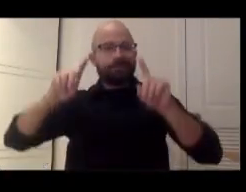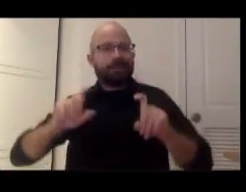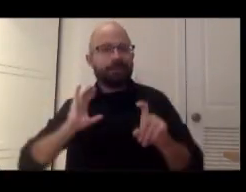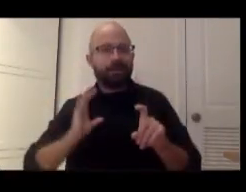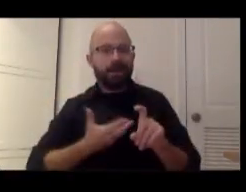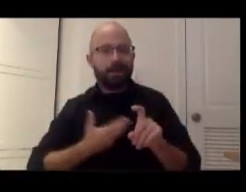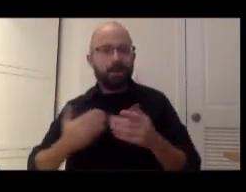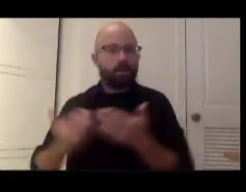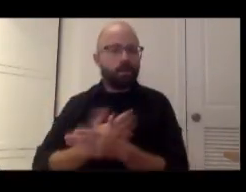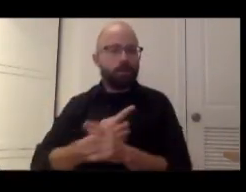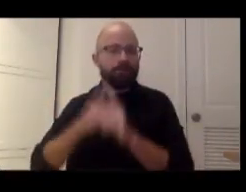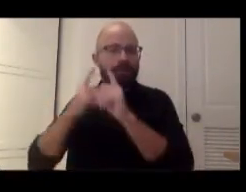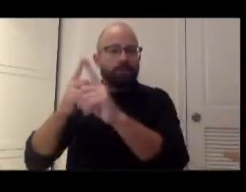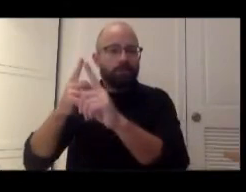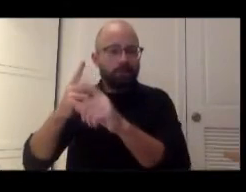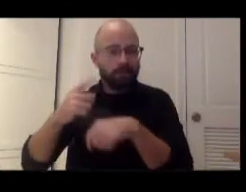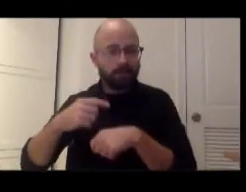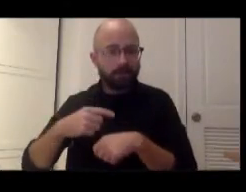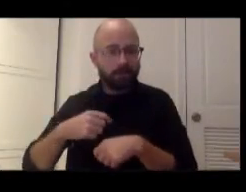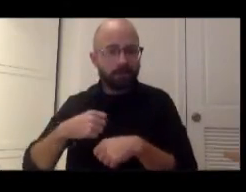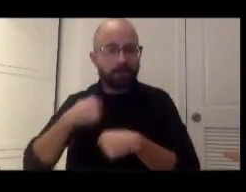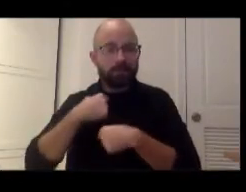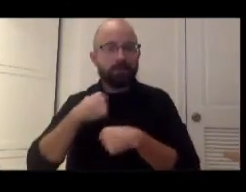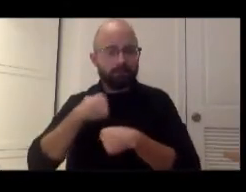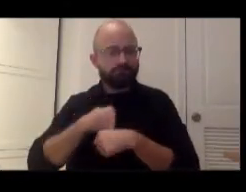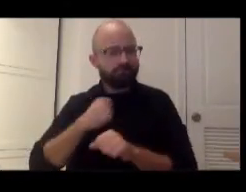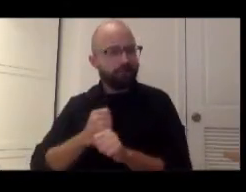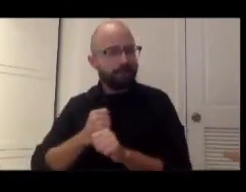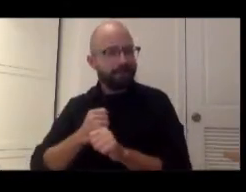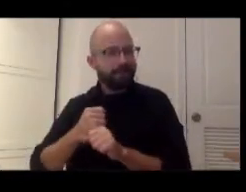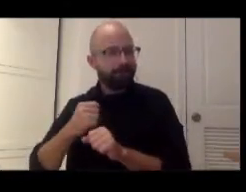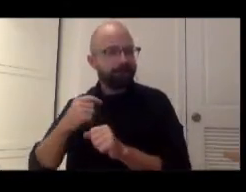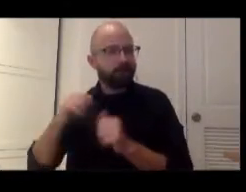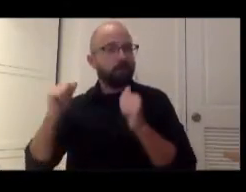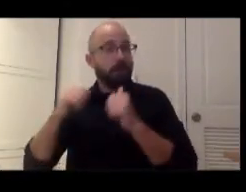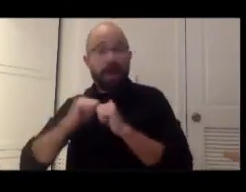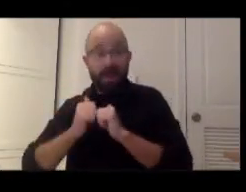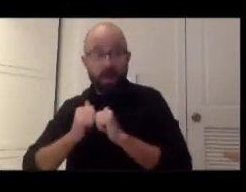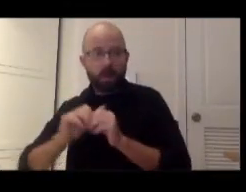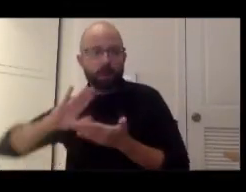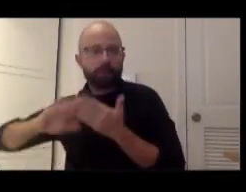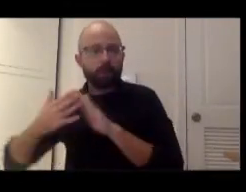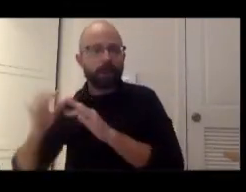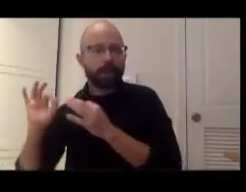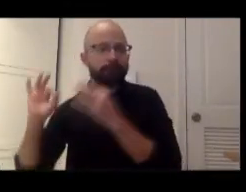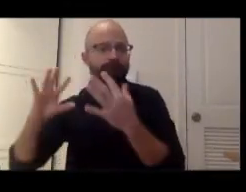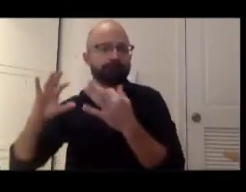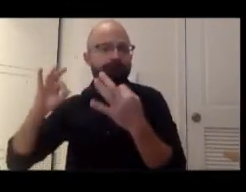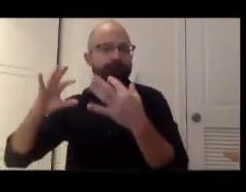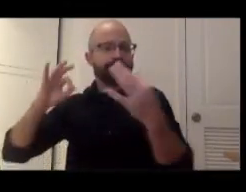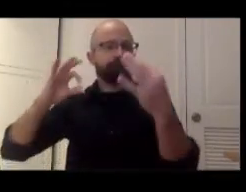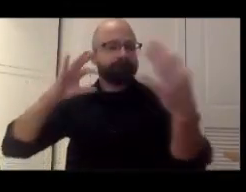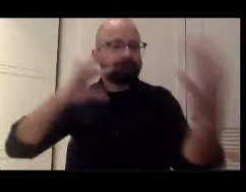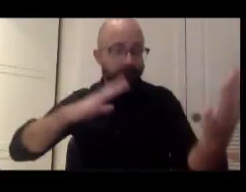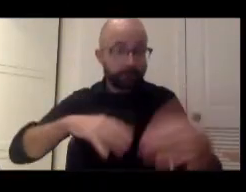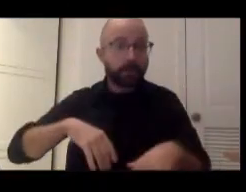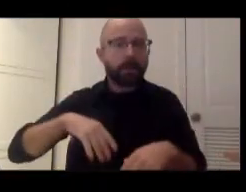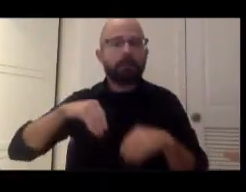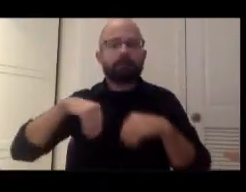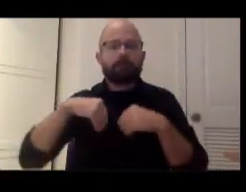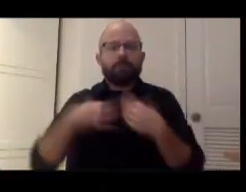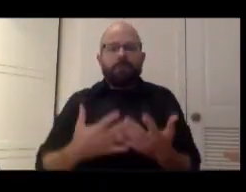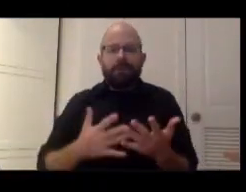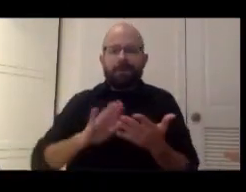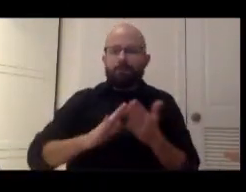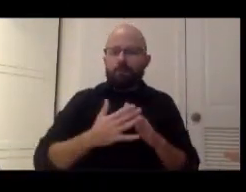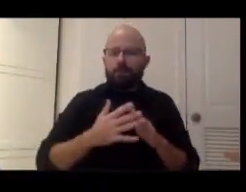created with significant community input, empowering people to create a more just and compassionate future by